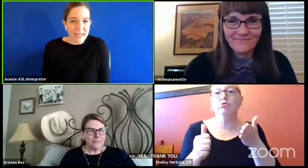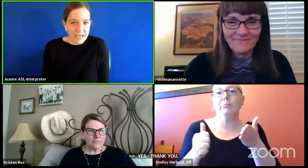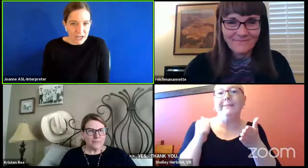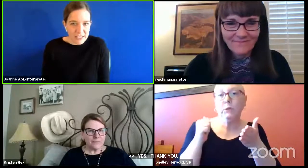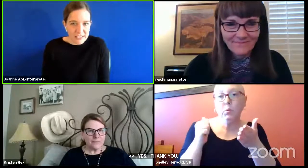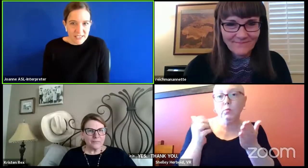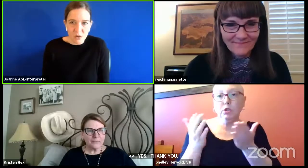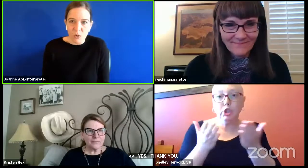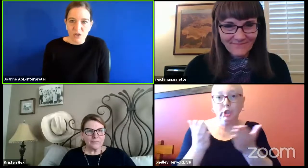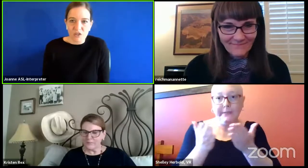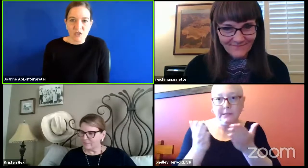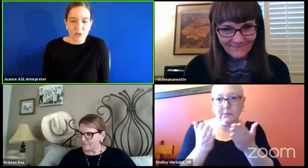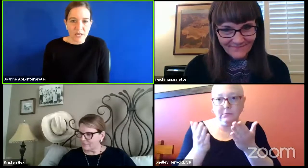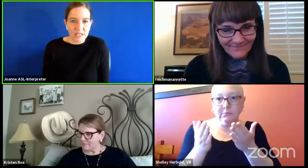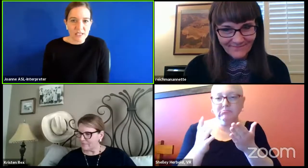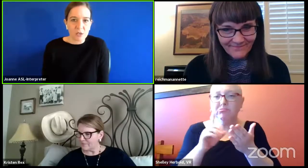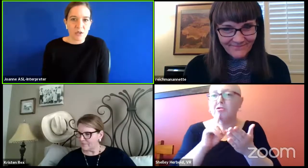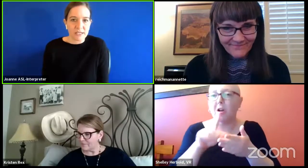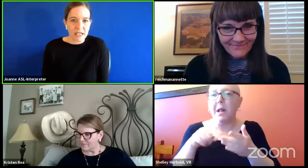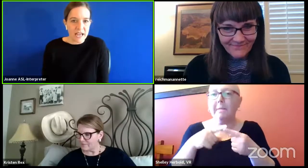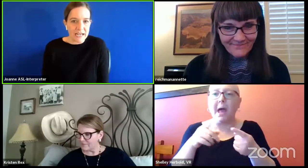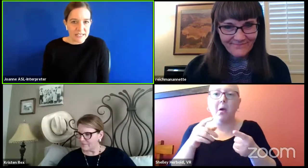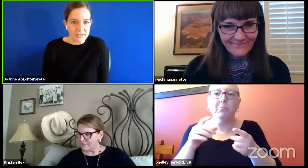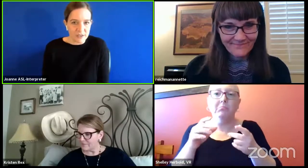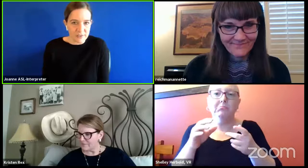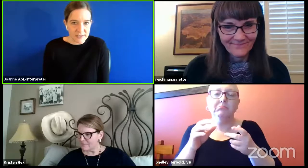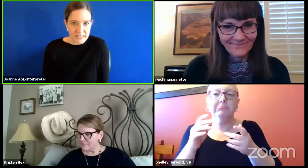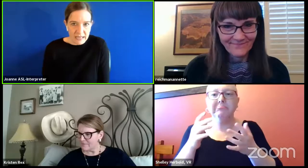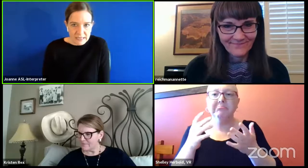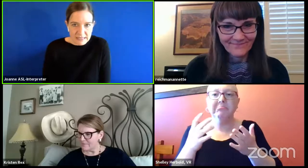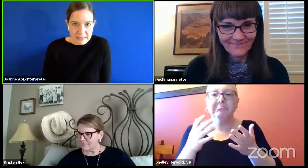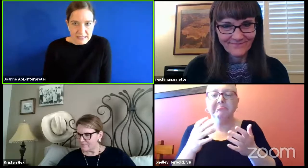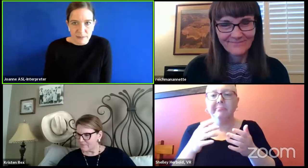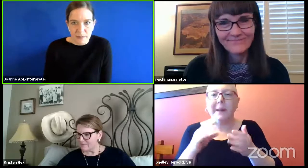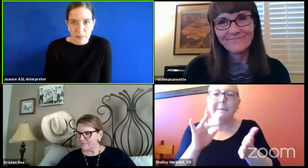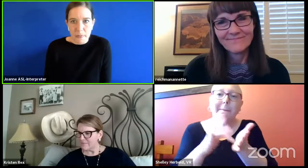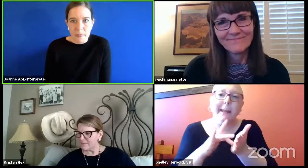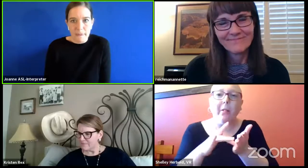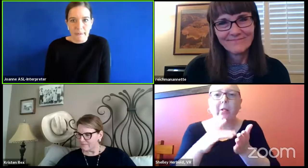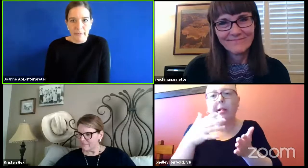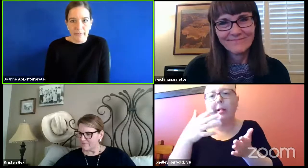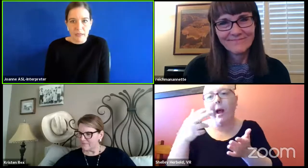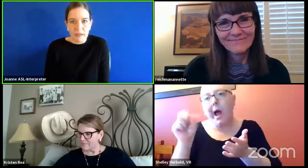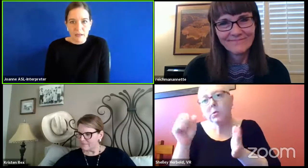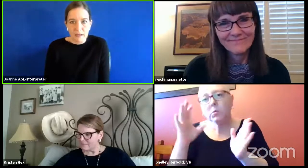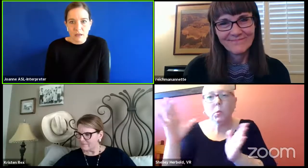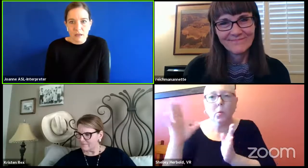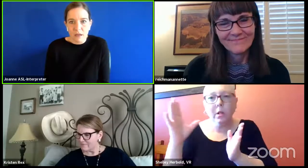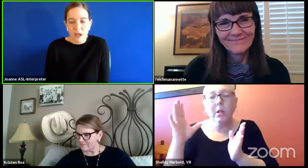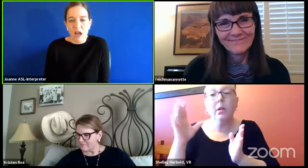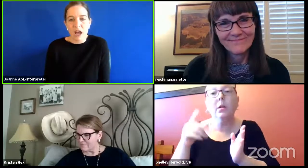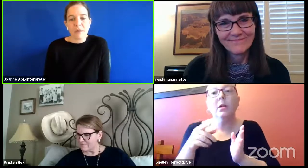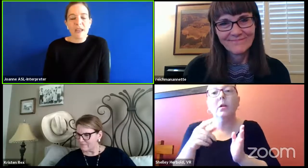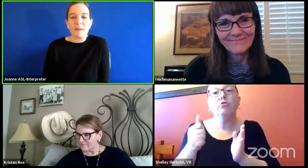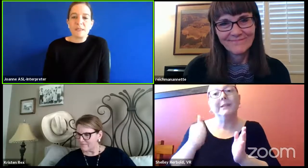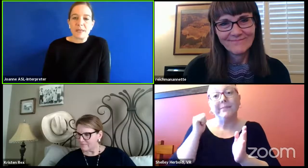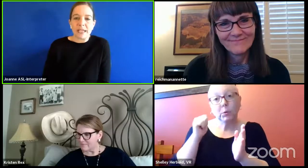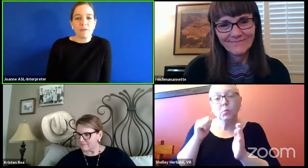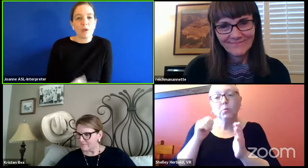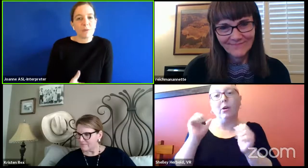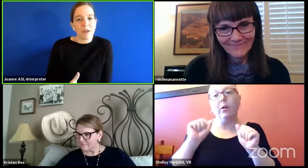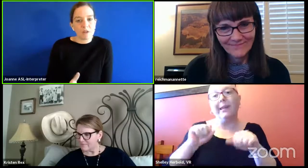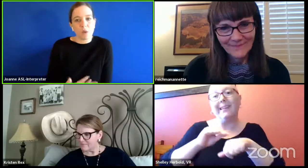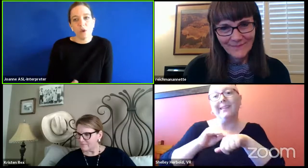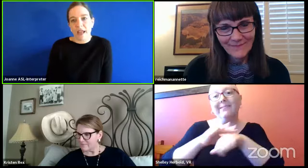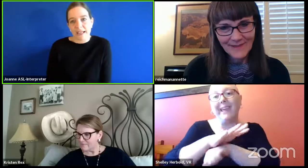for those parents or students who are declining services, um, and I'm